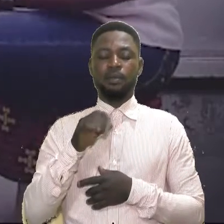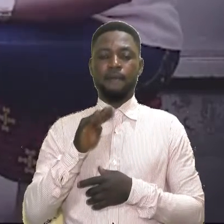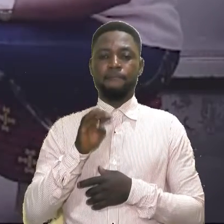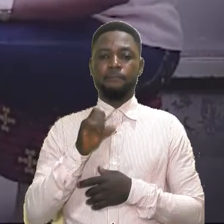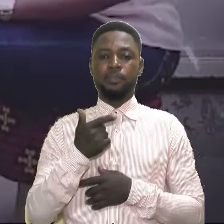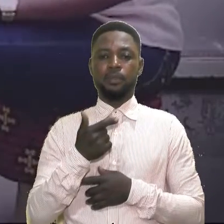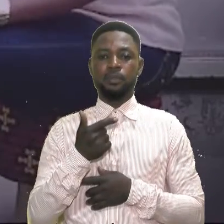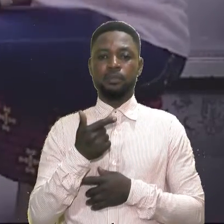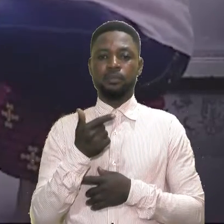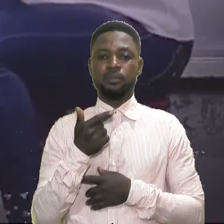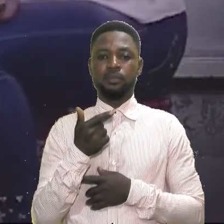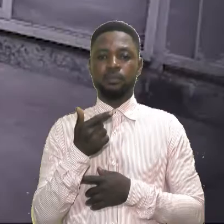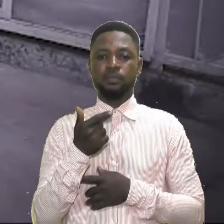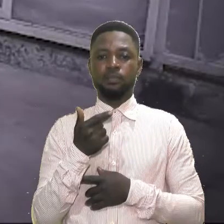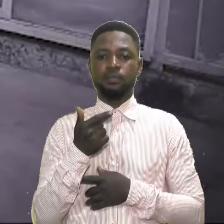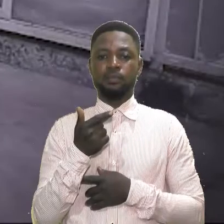Alex, have you found it?